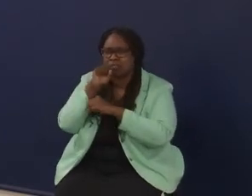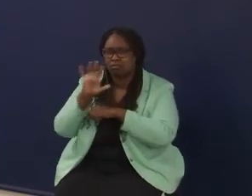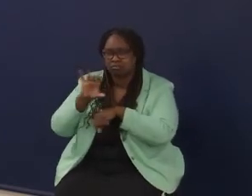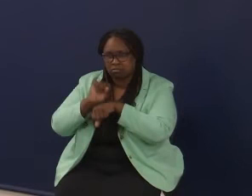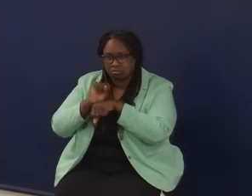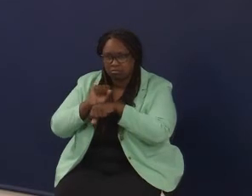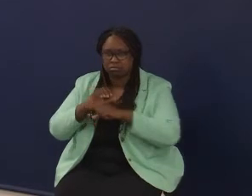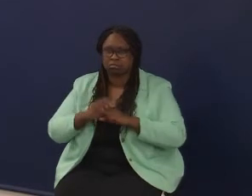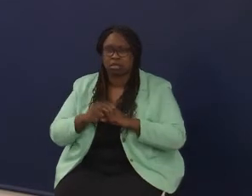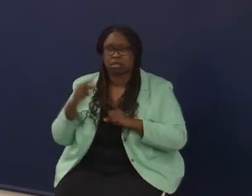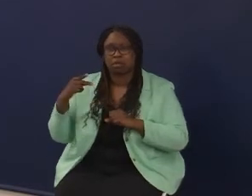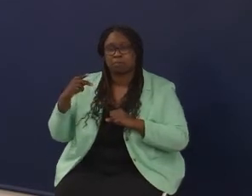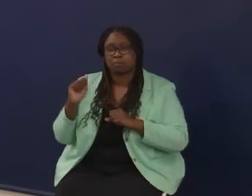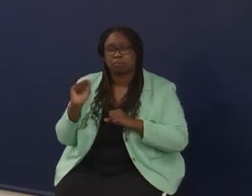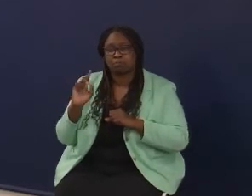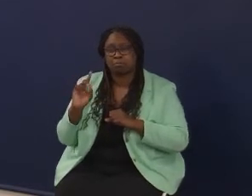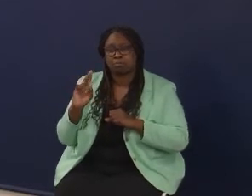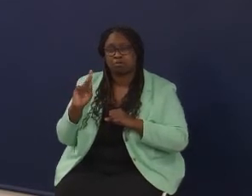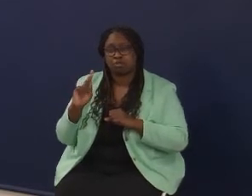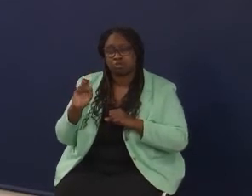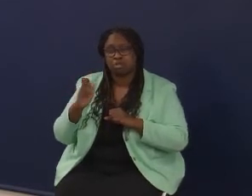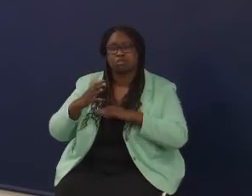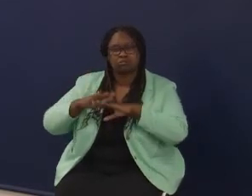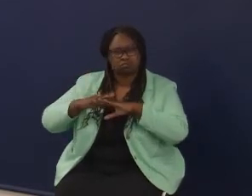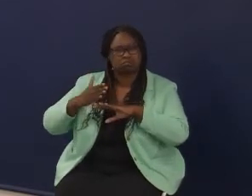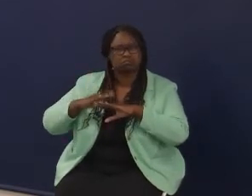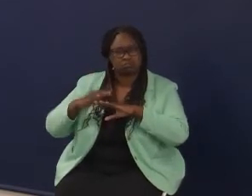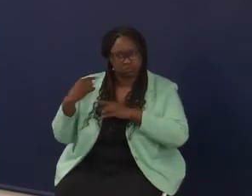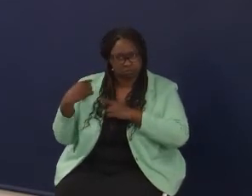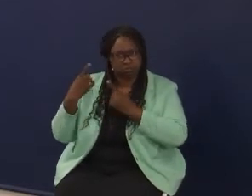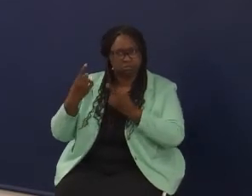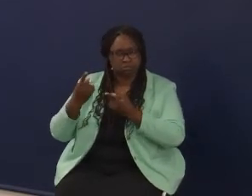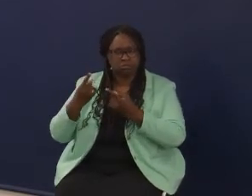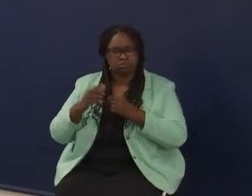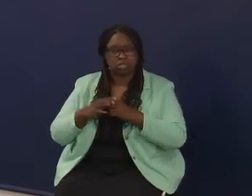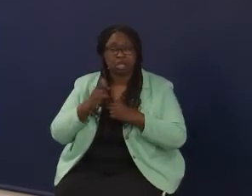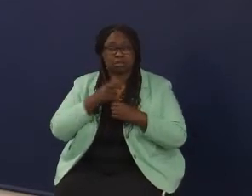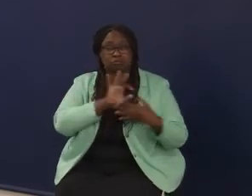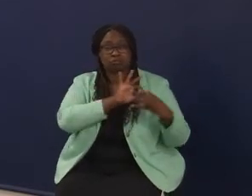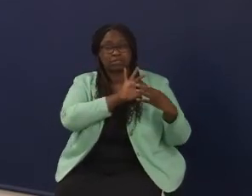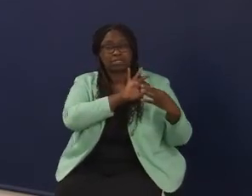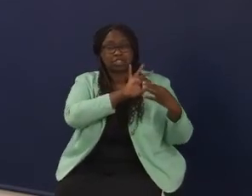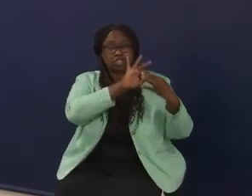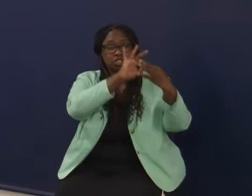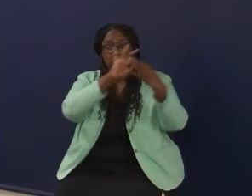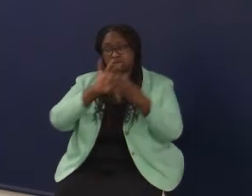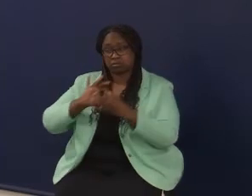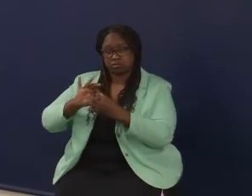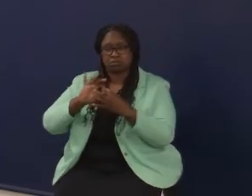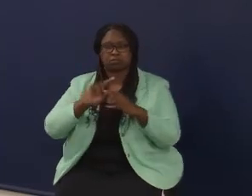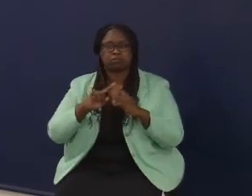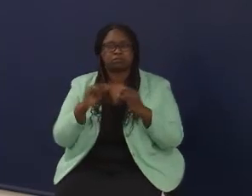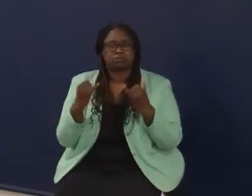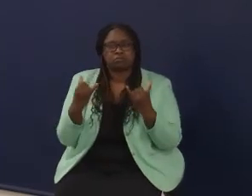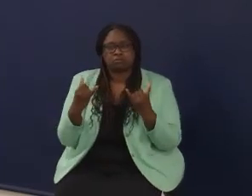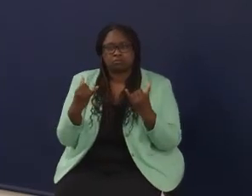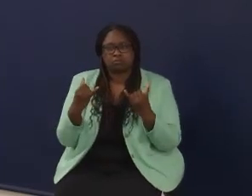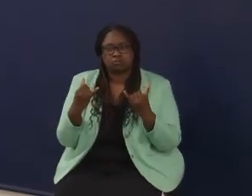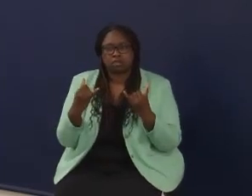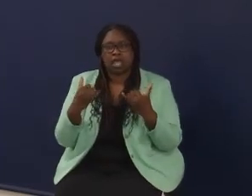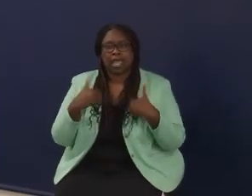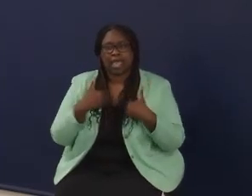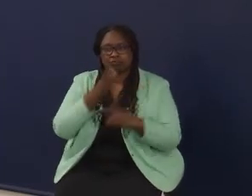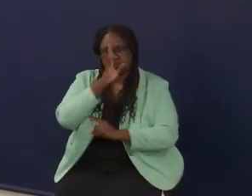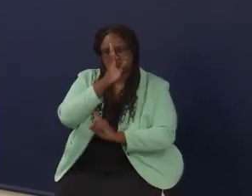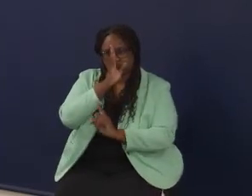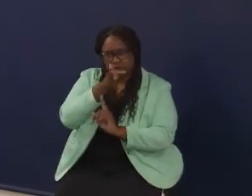off over the years. So, it is, there is those relationships, but as we are now getting into direct